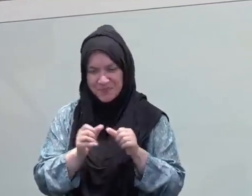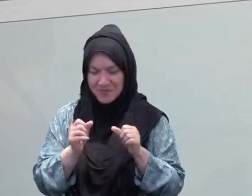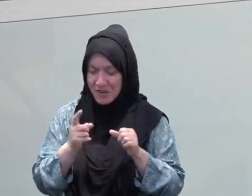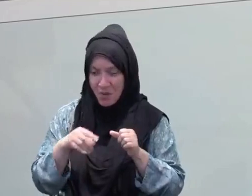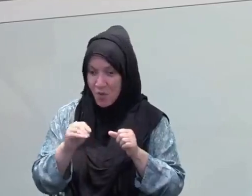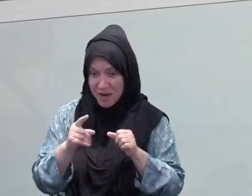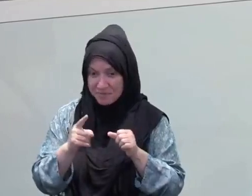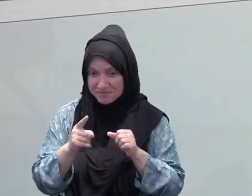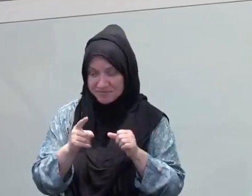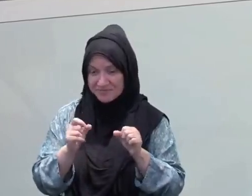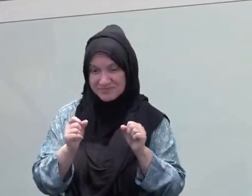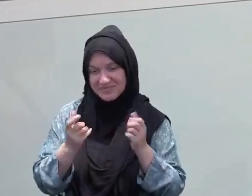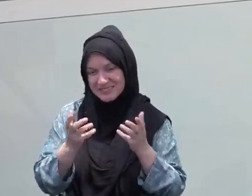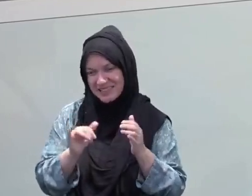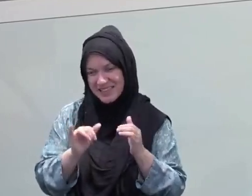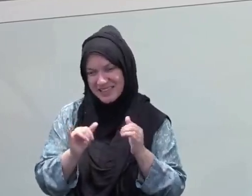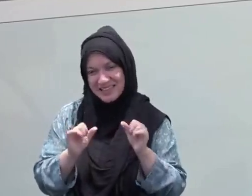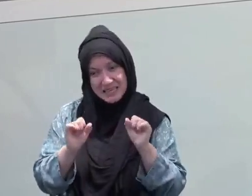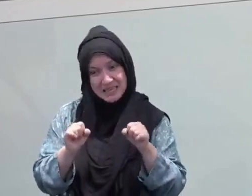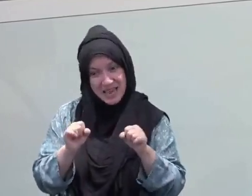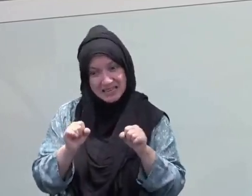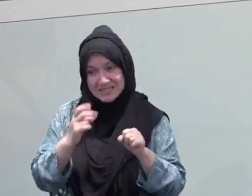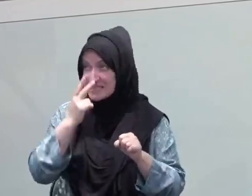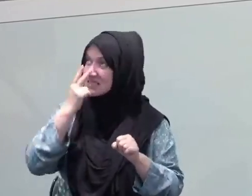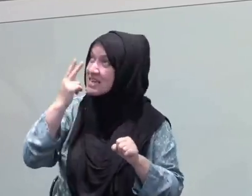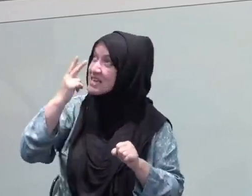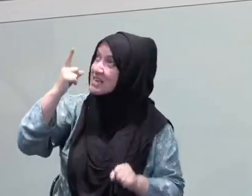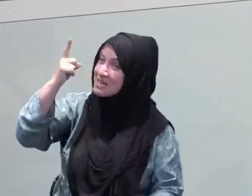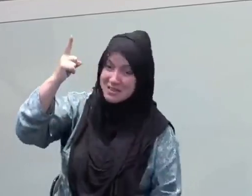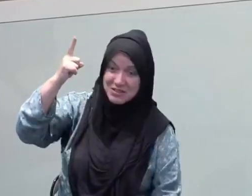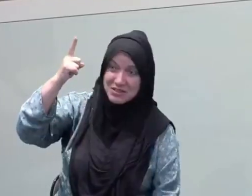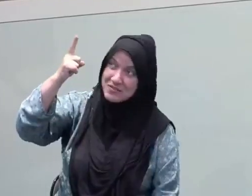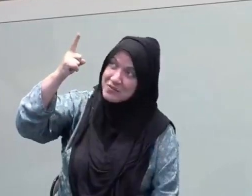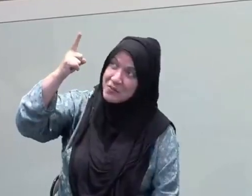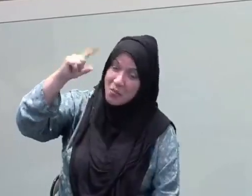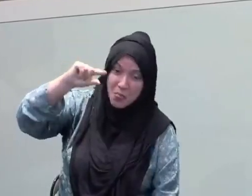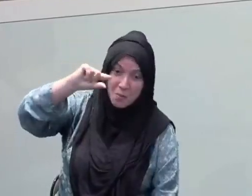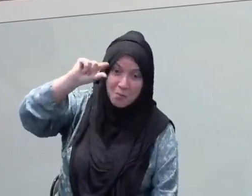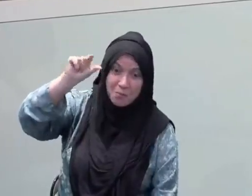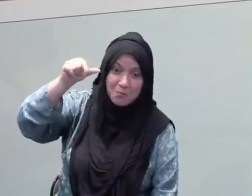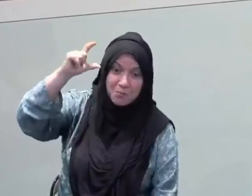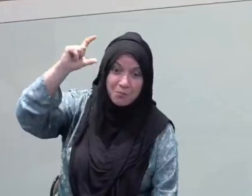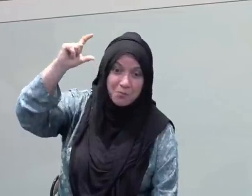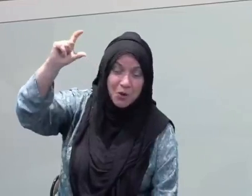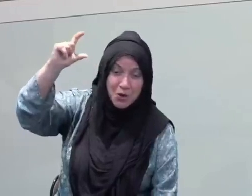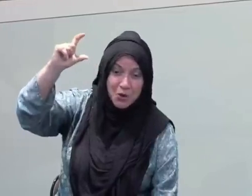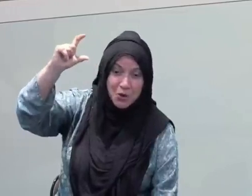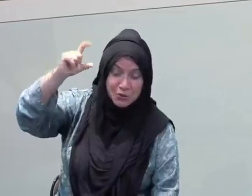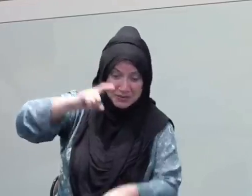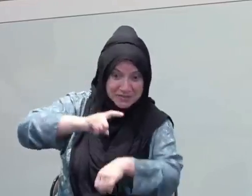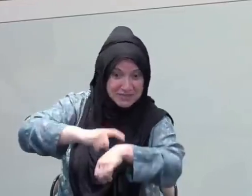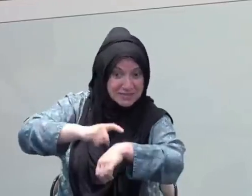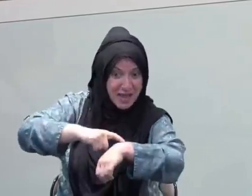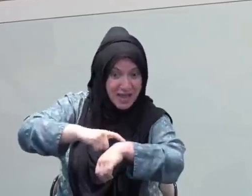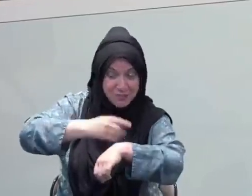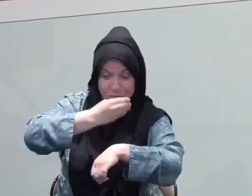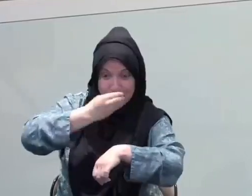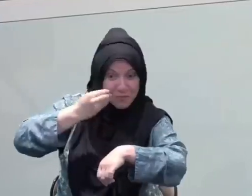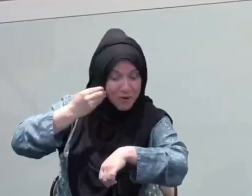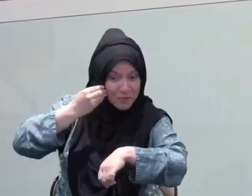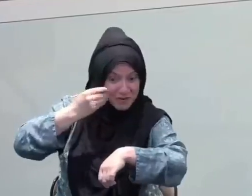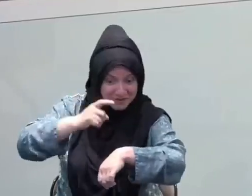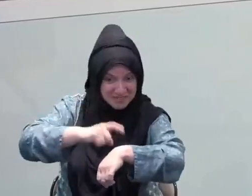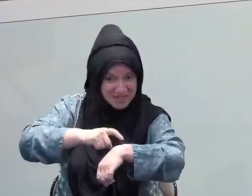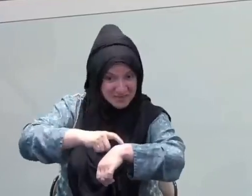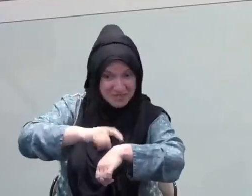rises upon us and we have one atom's worth of a grudge in our hearts towards our brothers. The work of forgiveness